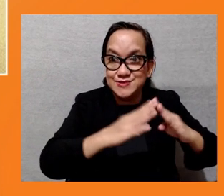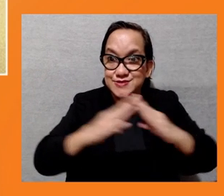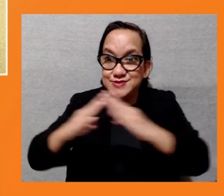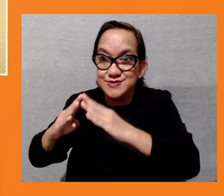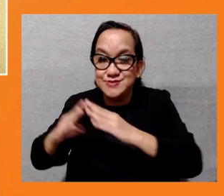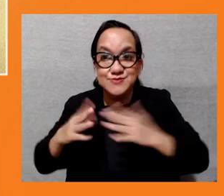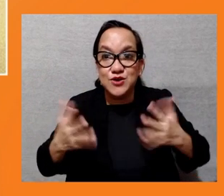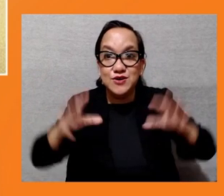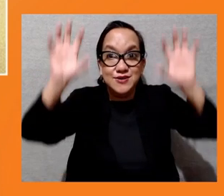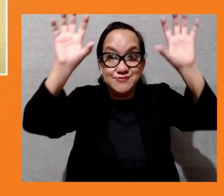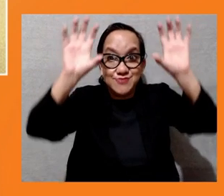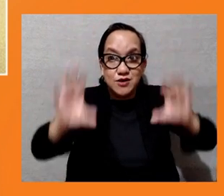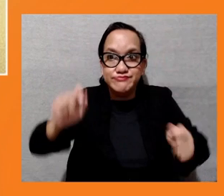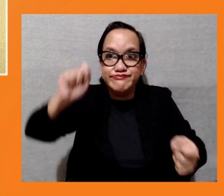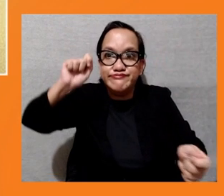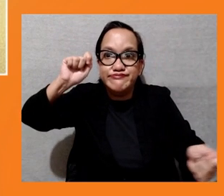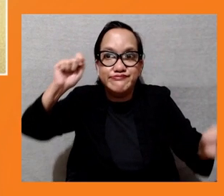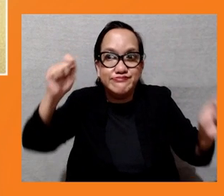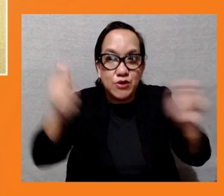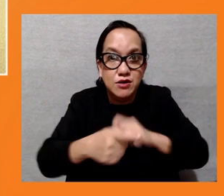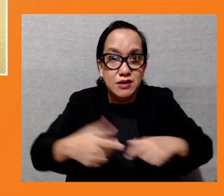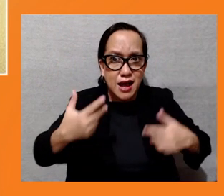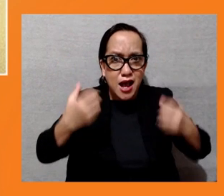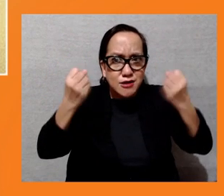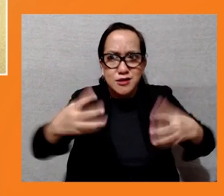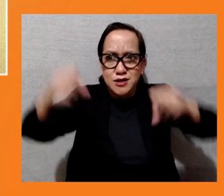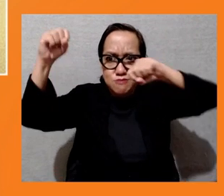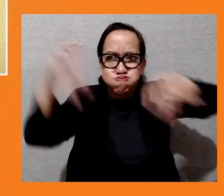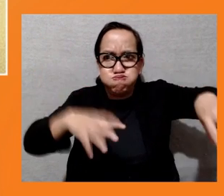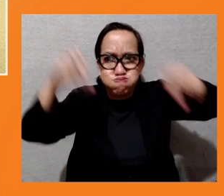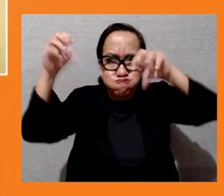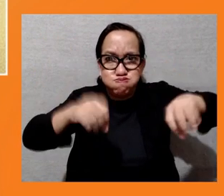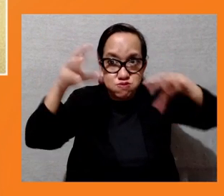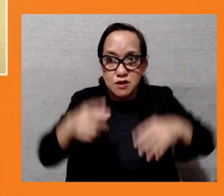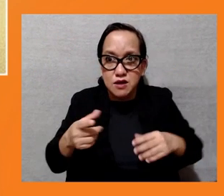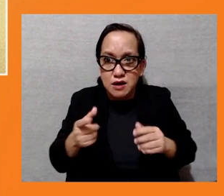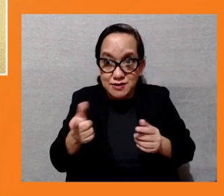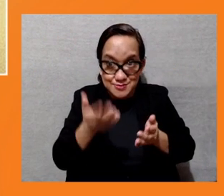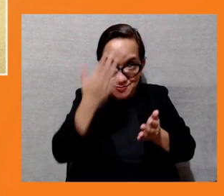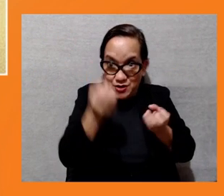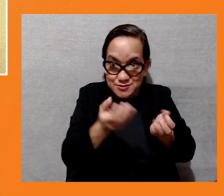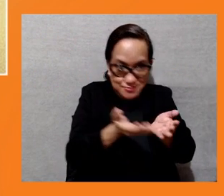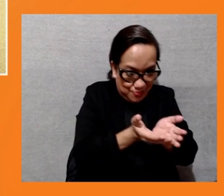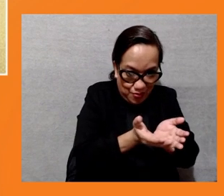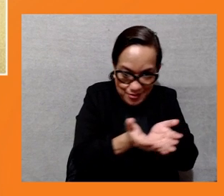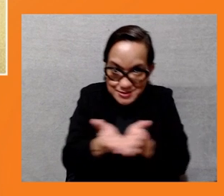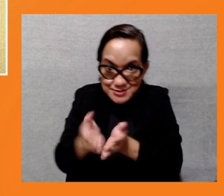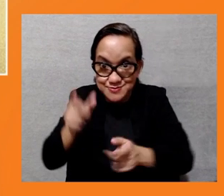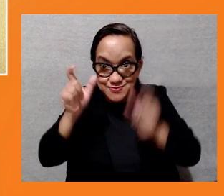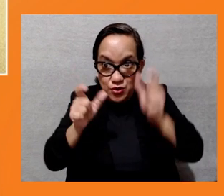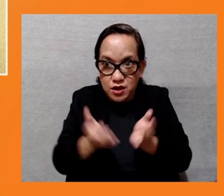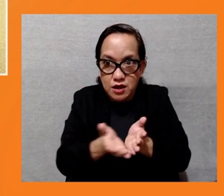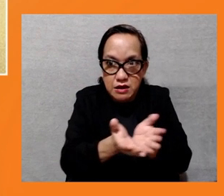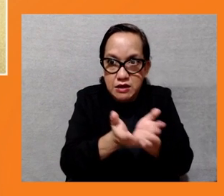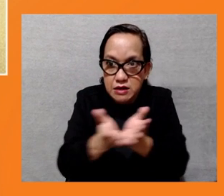migration, and the project in indisputed lands, and cultural heritage. And I know some of the projects in Sri